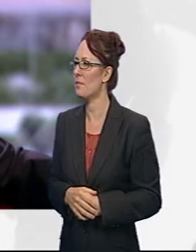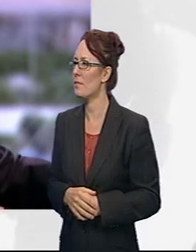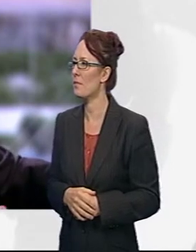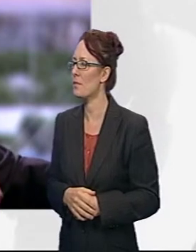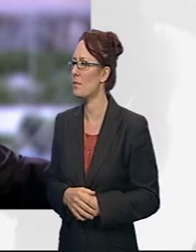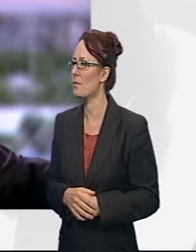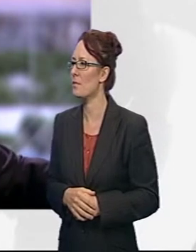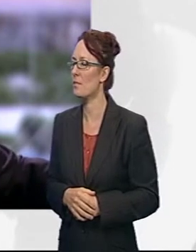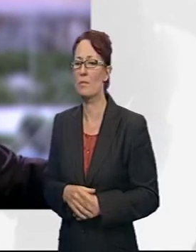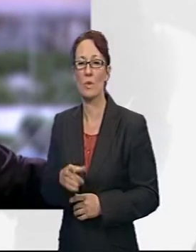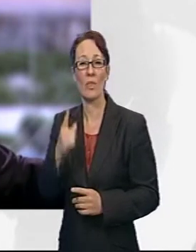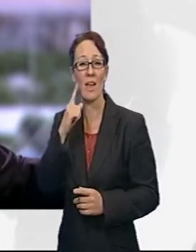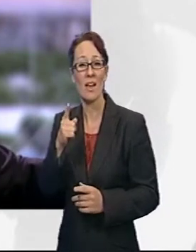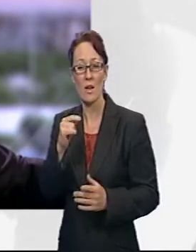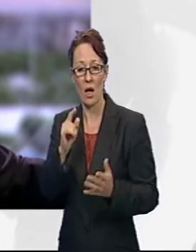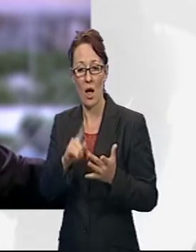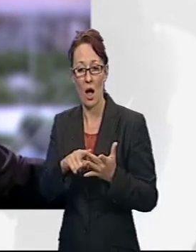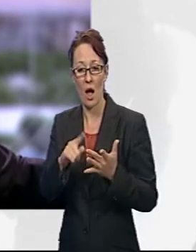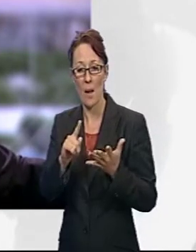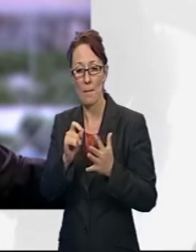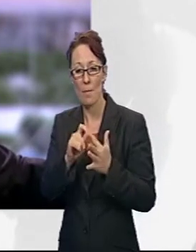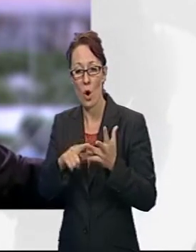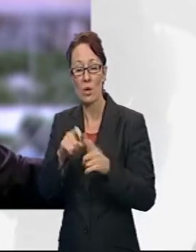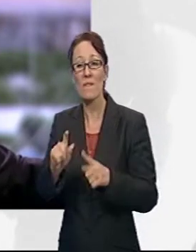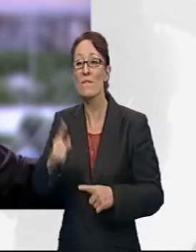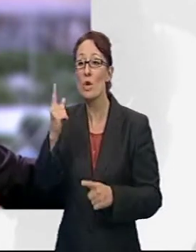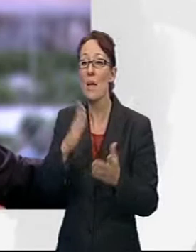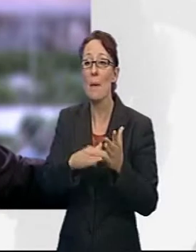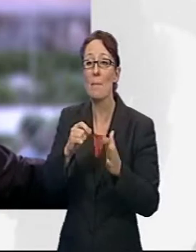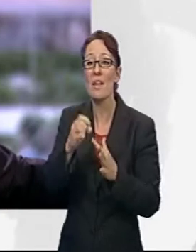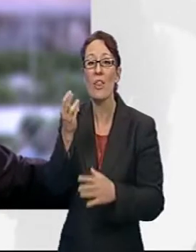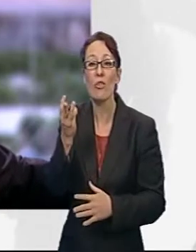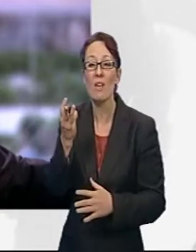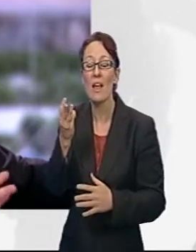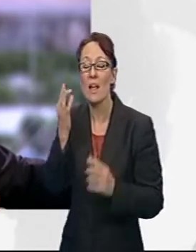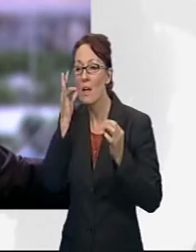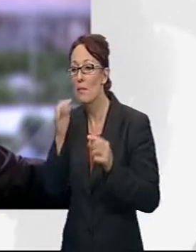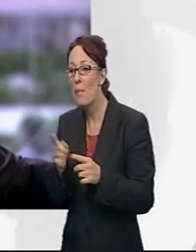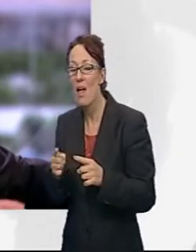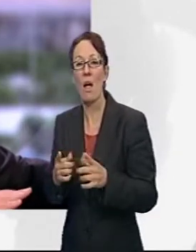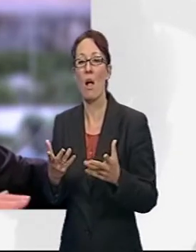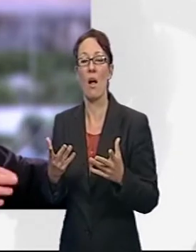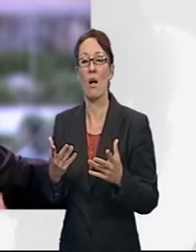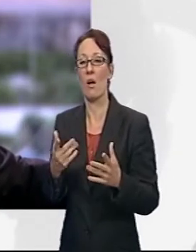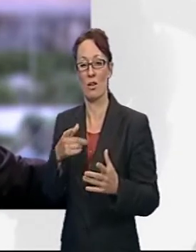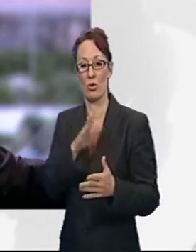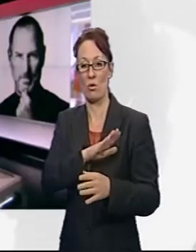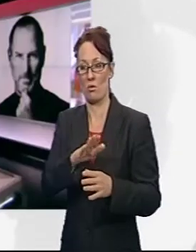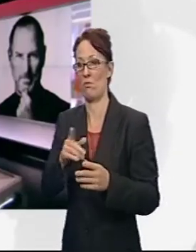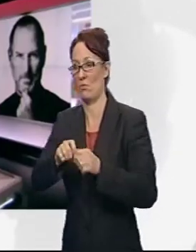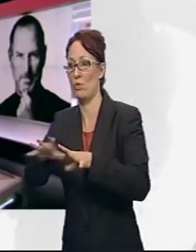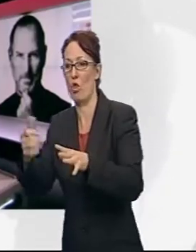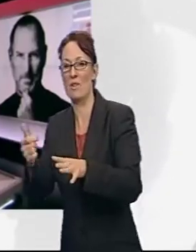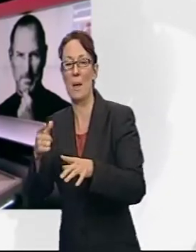market so the iPod wasn't the first mp3 player but nobody was using them until it came along and transformed the market